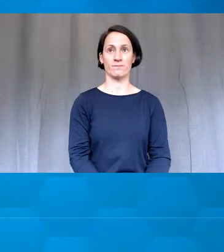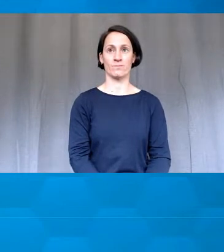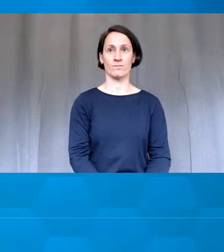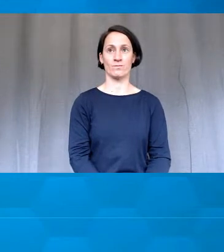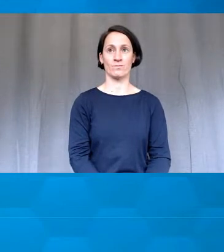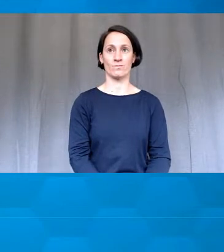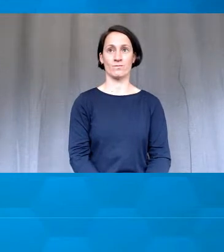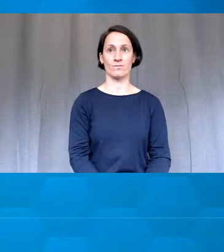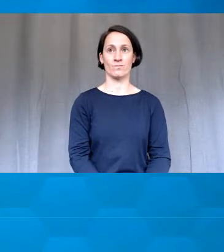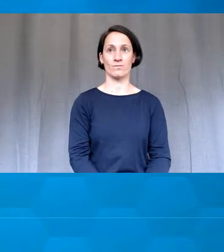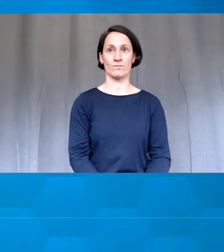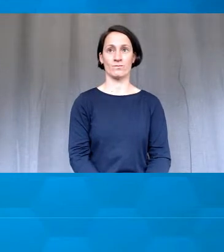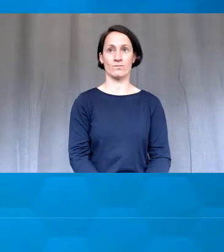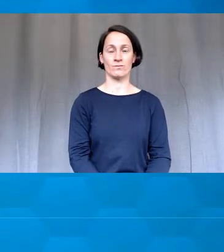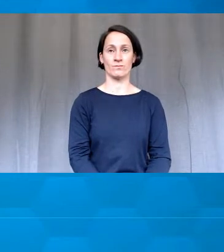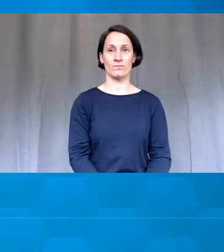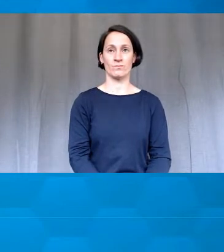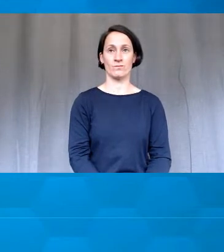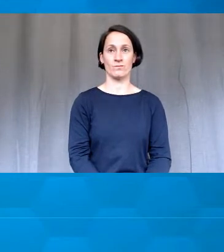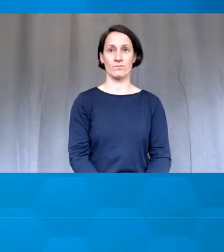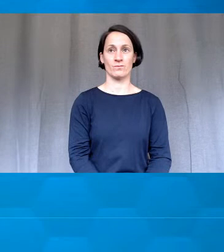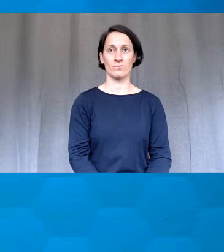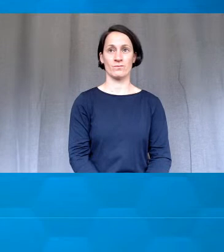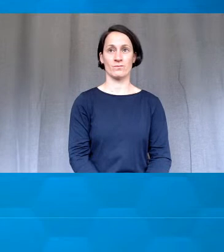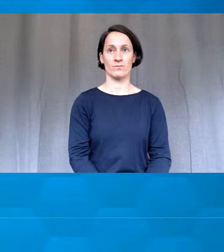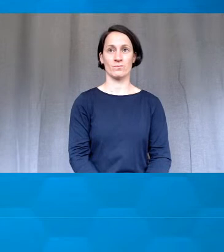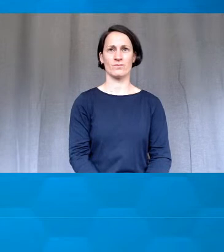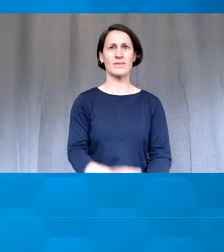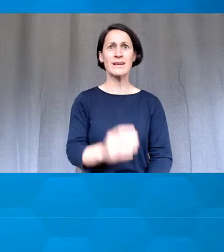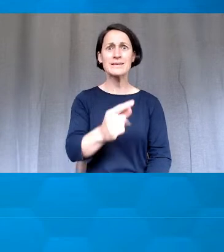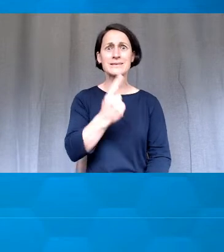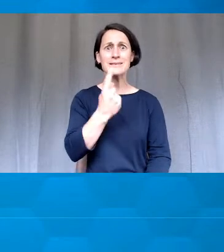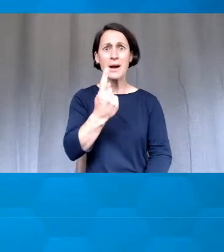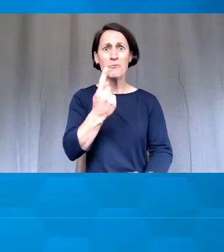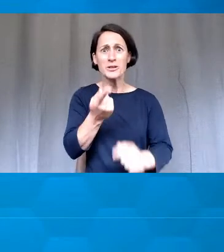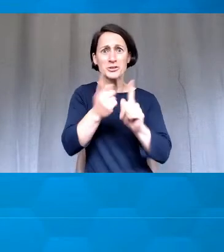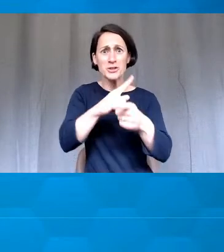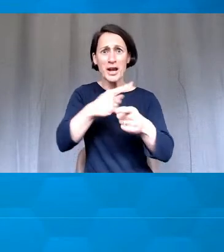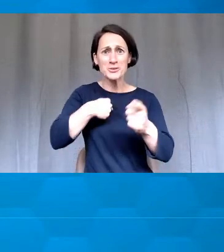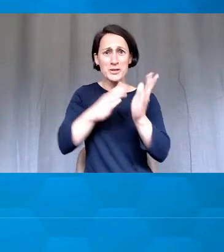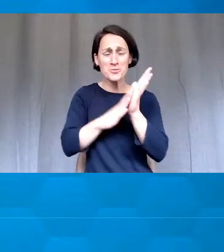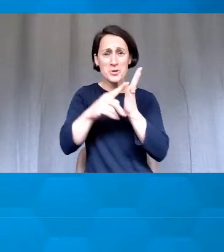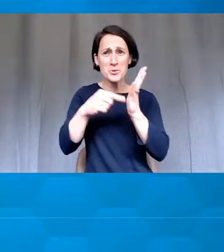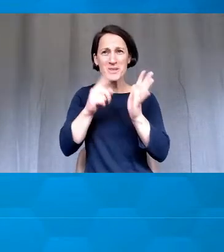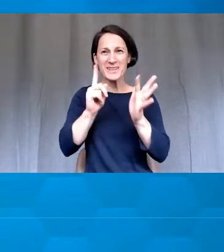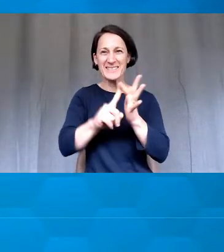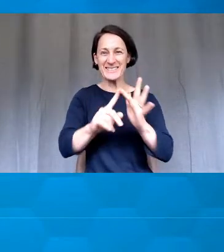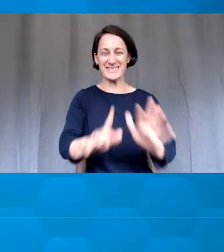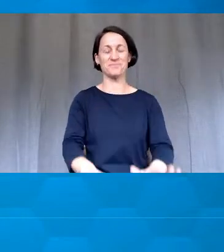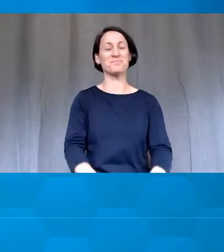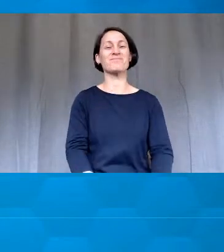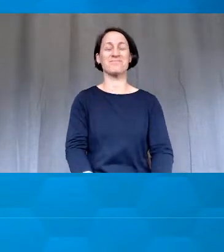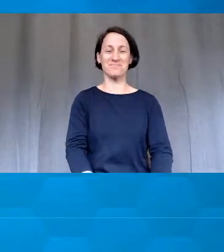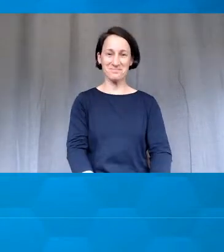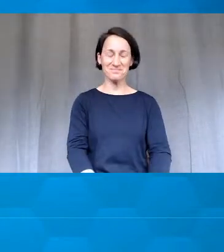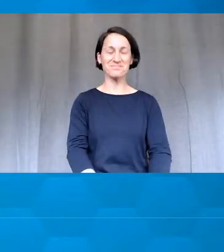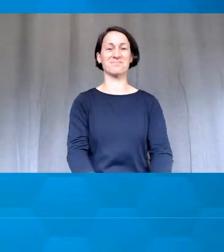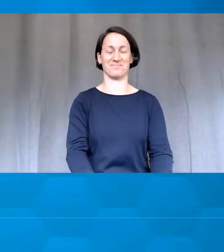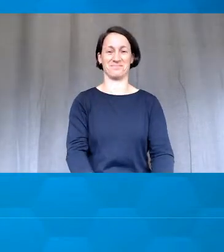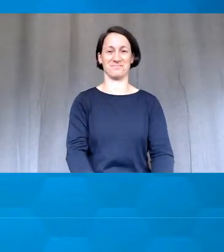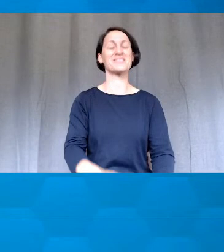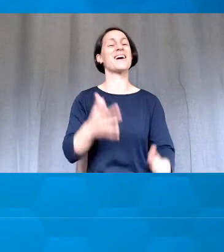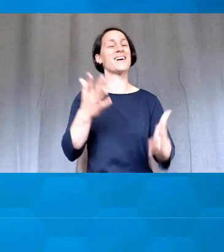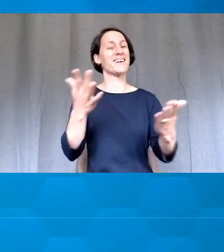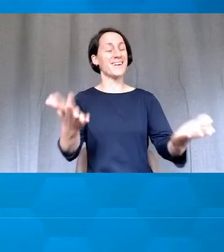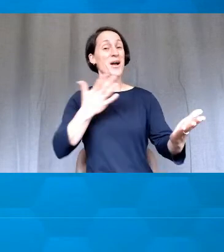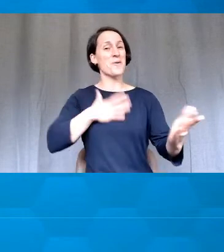Sue, you're muted. I know. Somebody muted me. There you go. All right, so what I wanted to basically talk to you